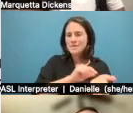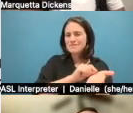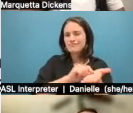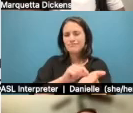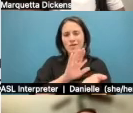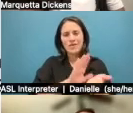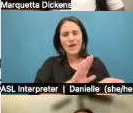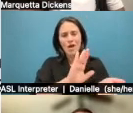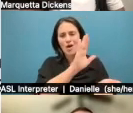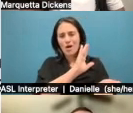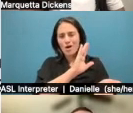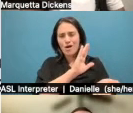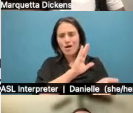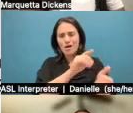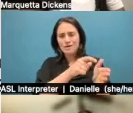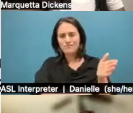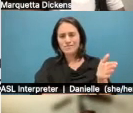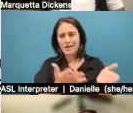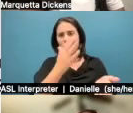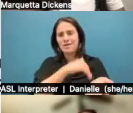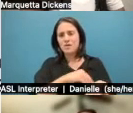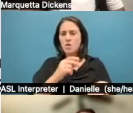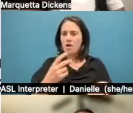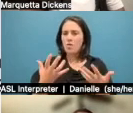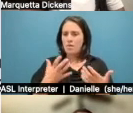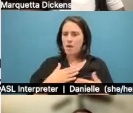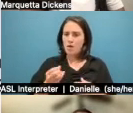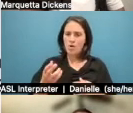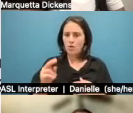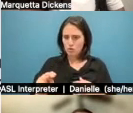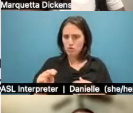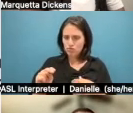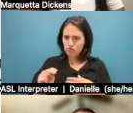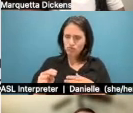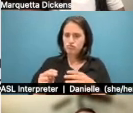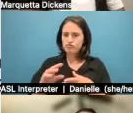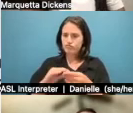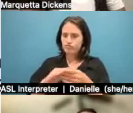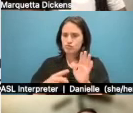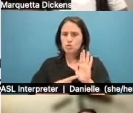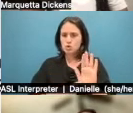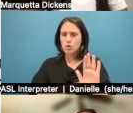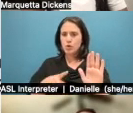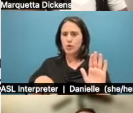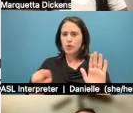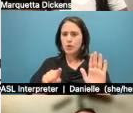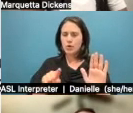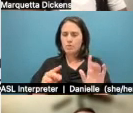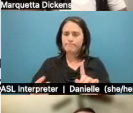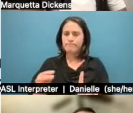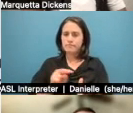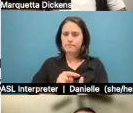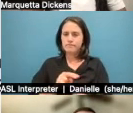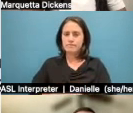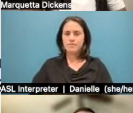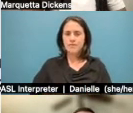Um, you know, I, I use a lot of historical and archival images to show how climate change has altered a place. Um, but I also really believe that climate